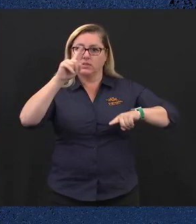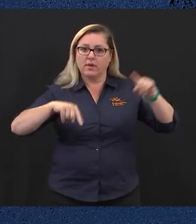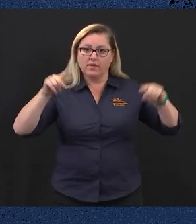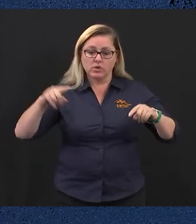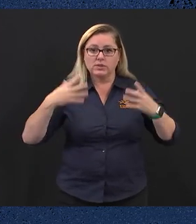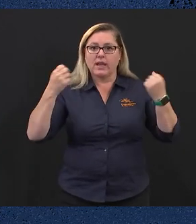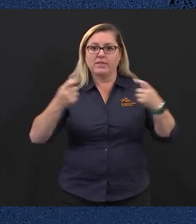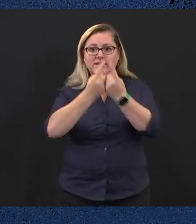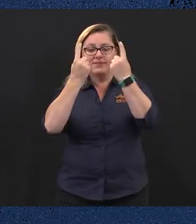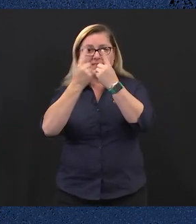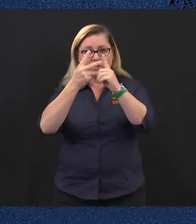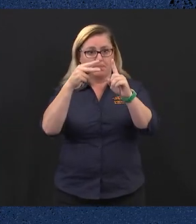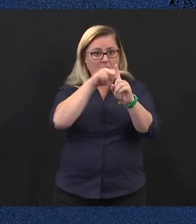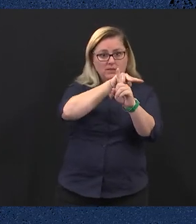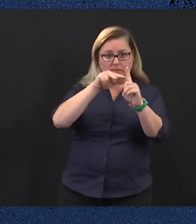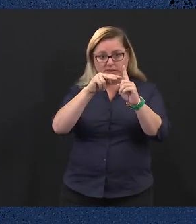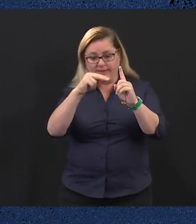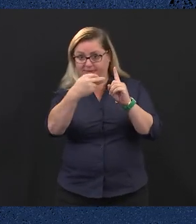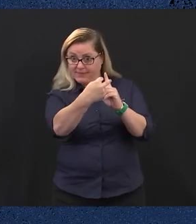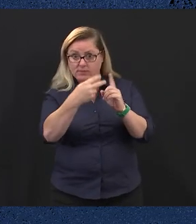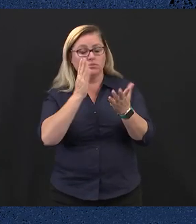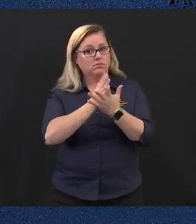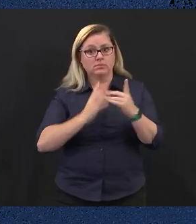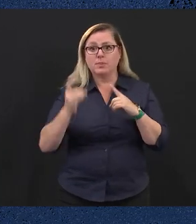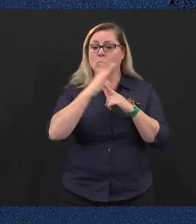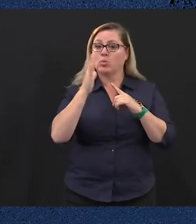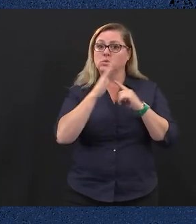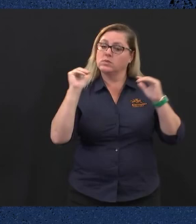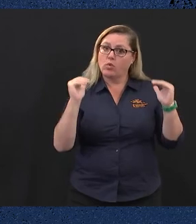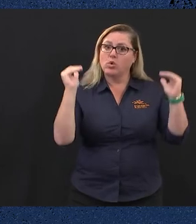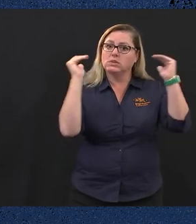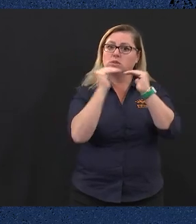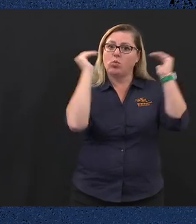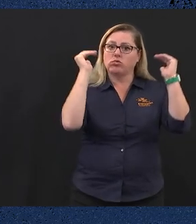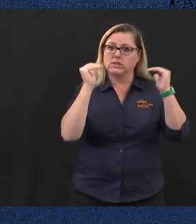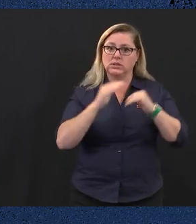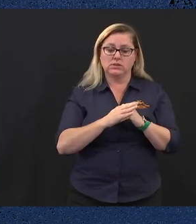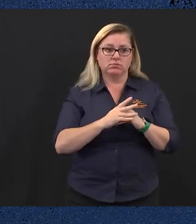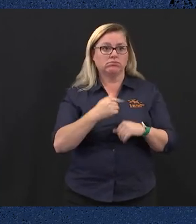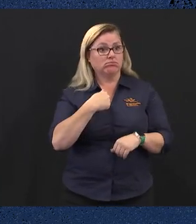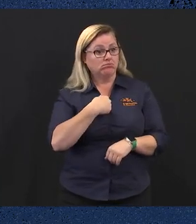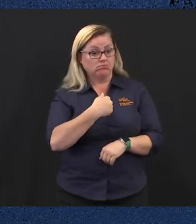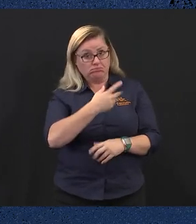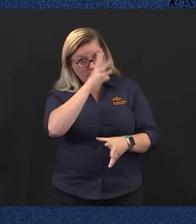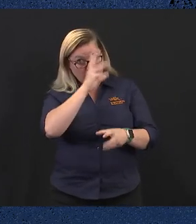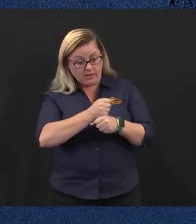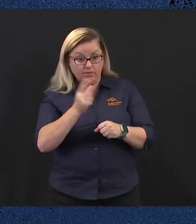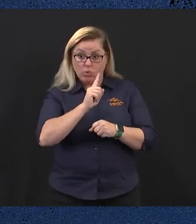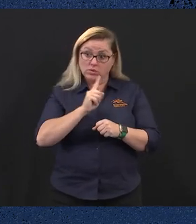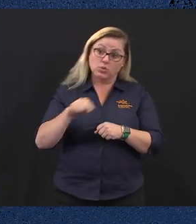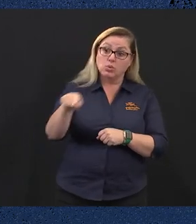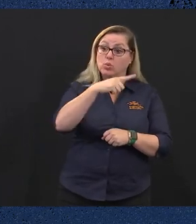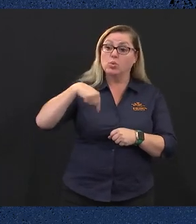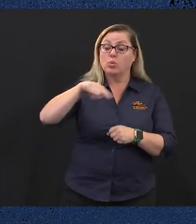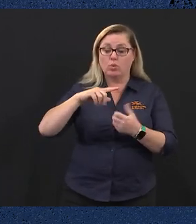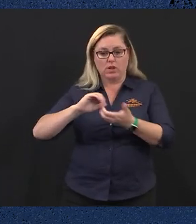perspectives, which is critical for the functioning of democracy. I trust that you will work together and